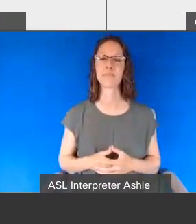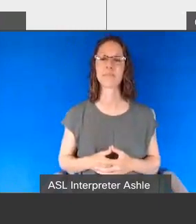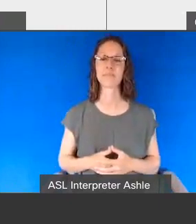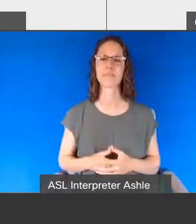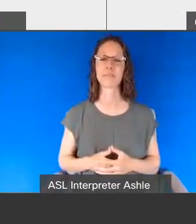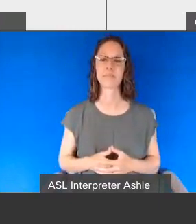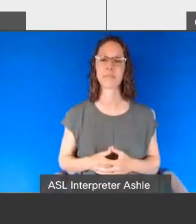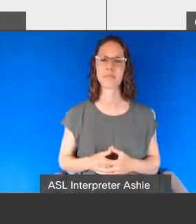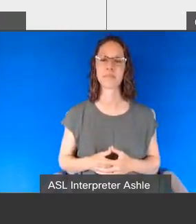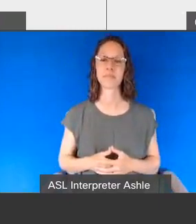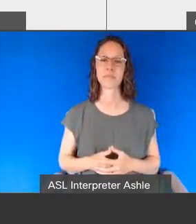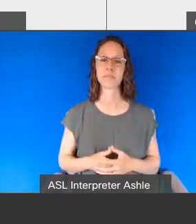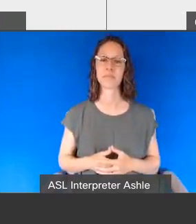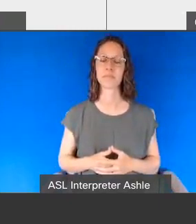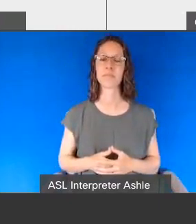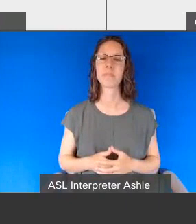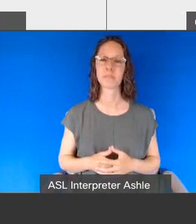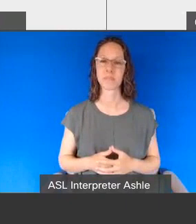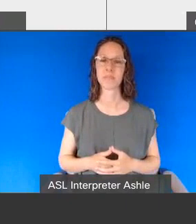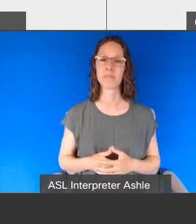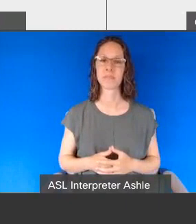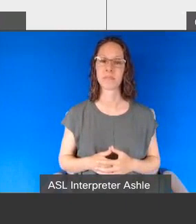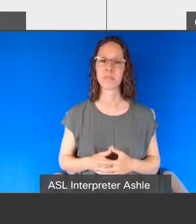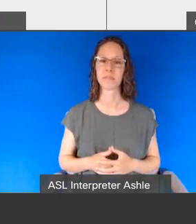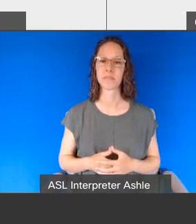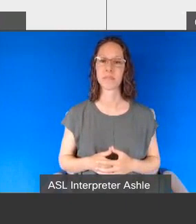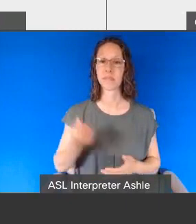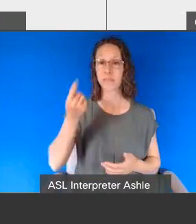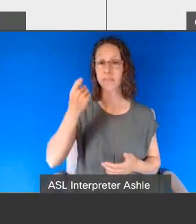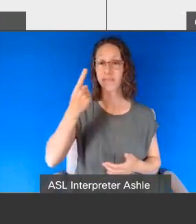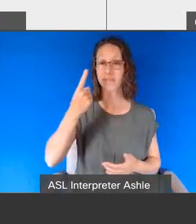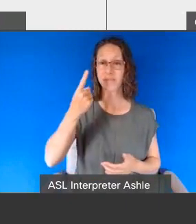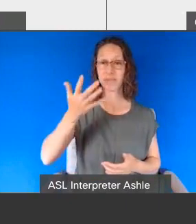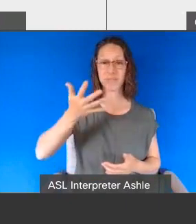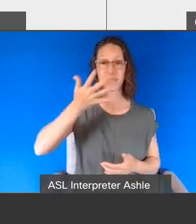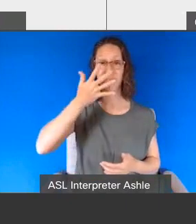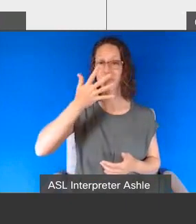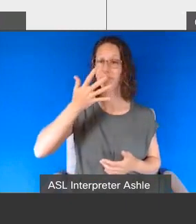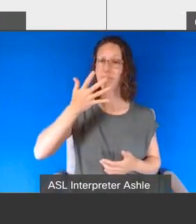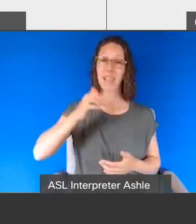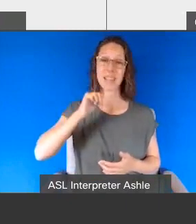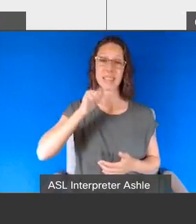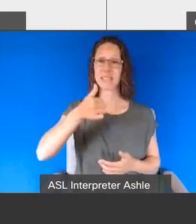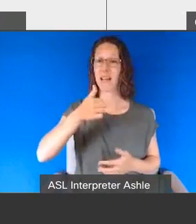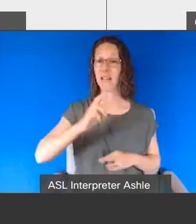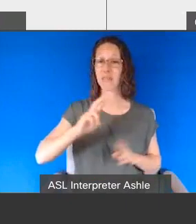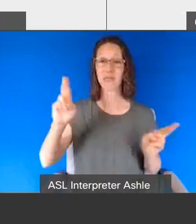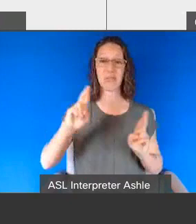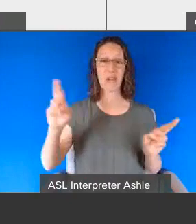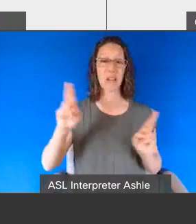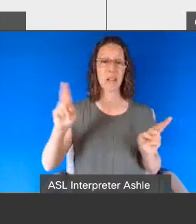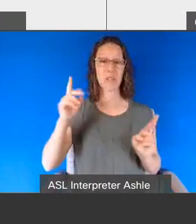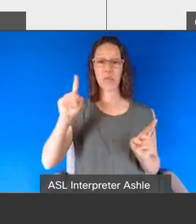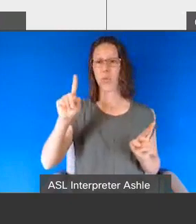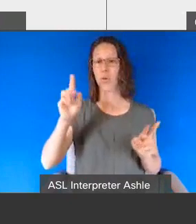the criminal justice system is ill-equipped to handle a person a person's